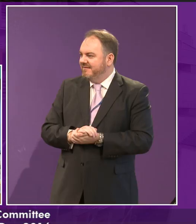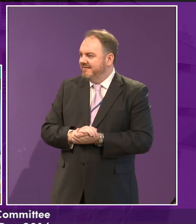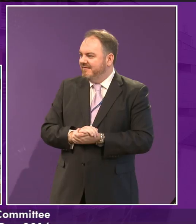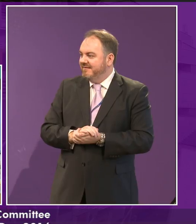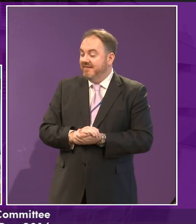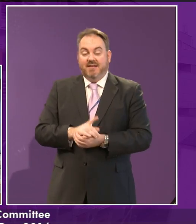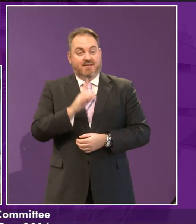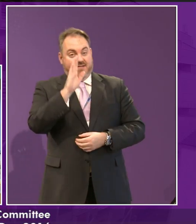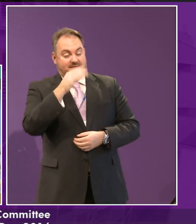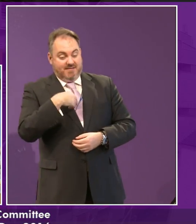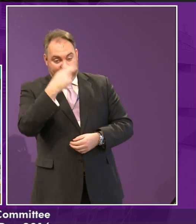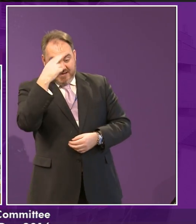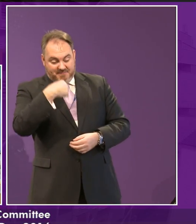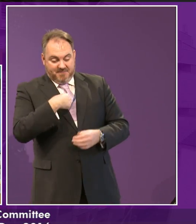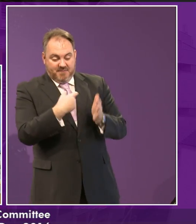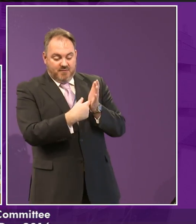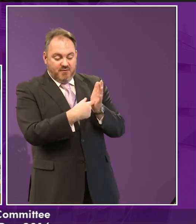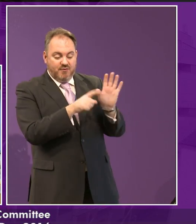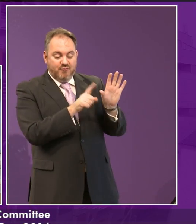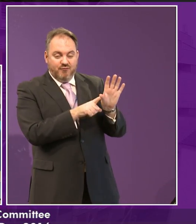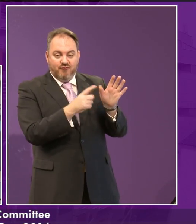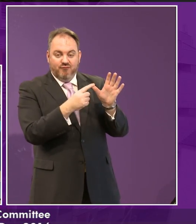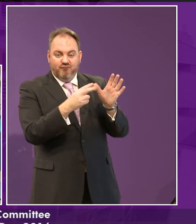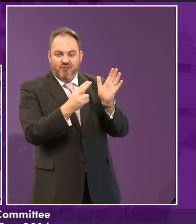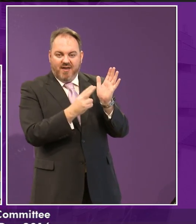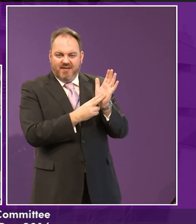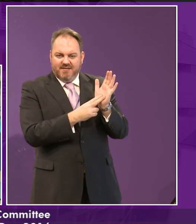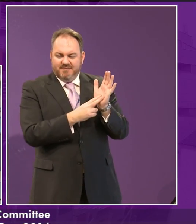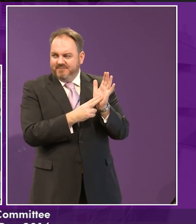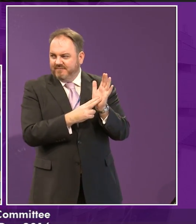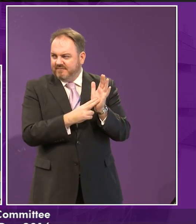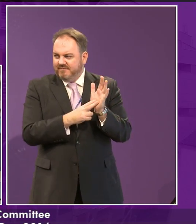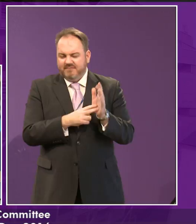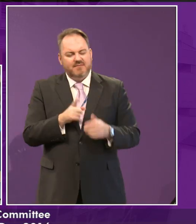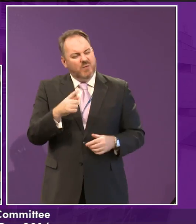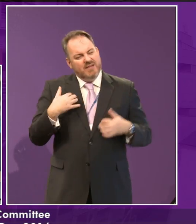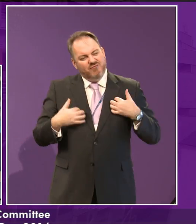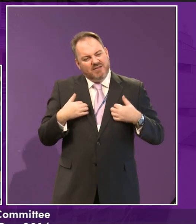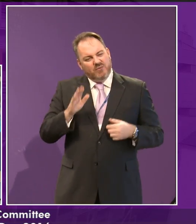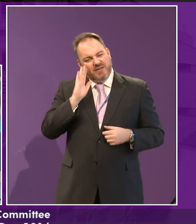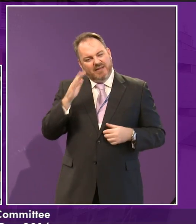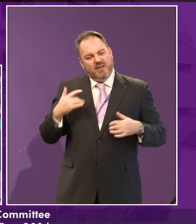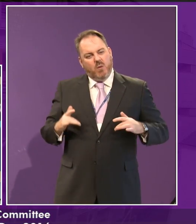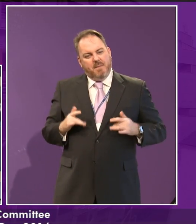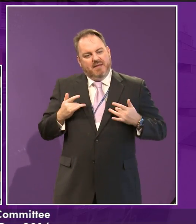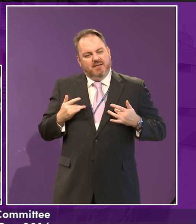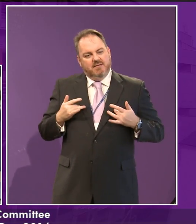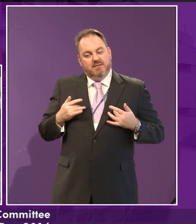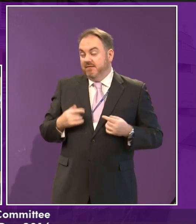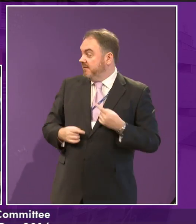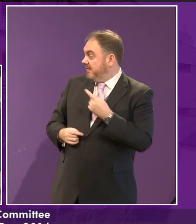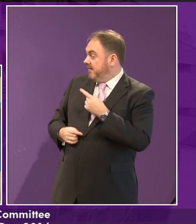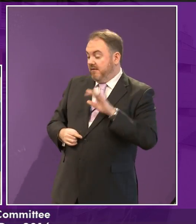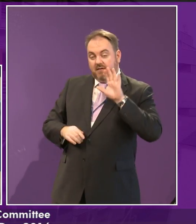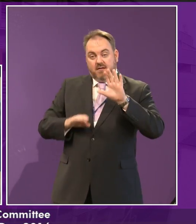I'm Ryan. I'm And it's about opinions. like the cardboard thing. It's not